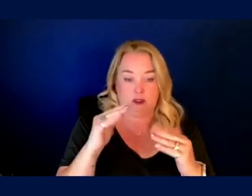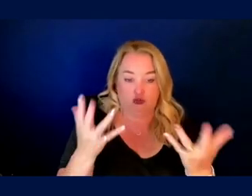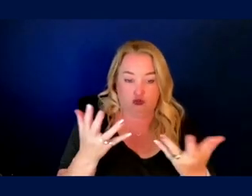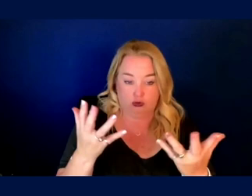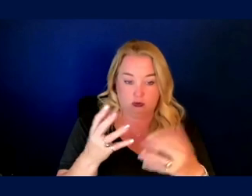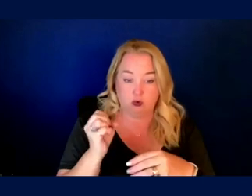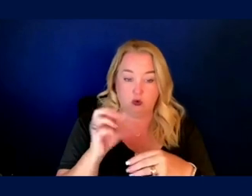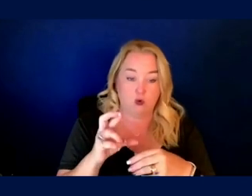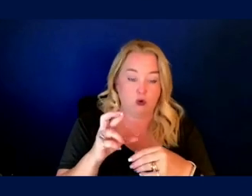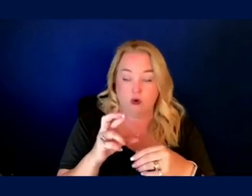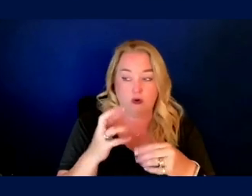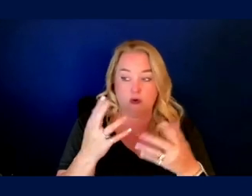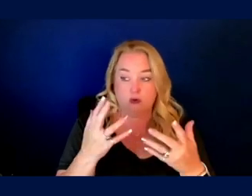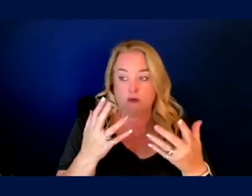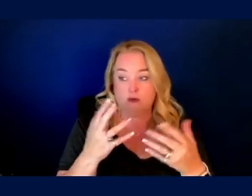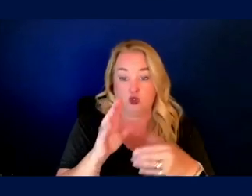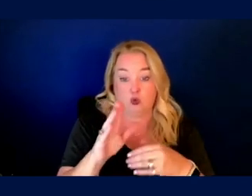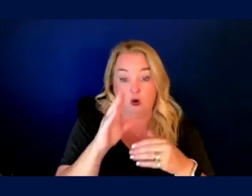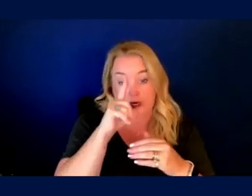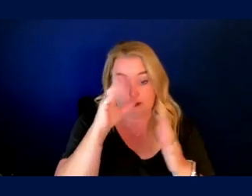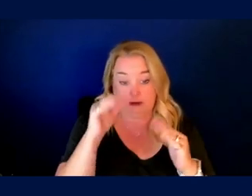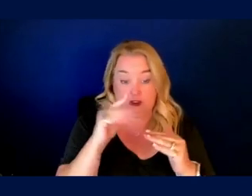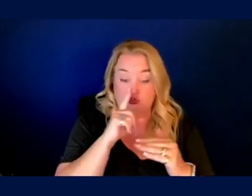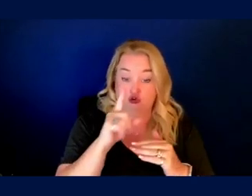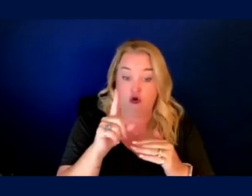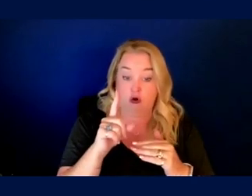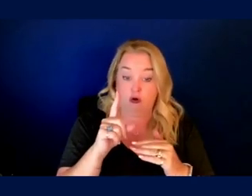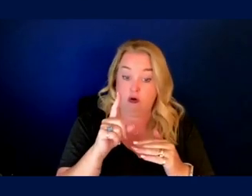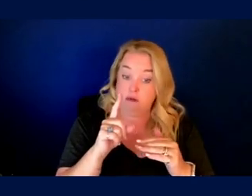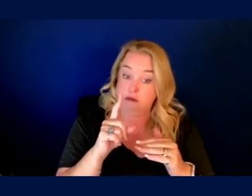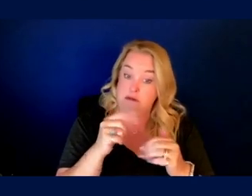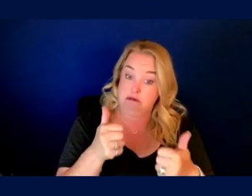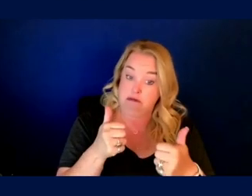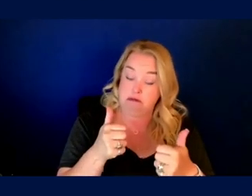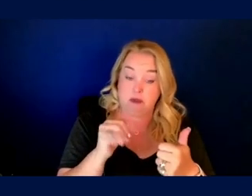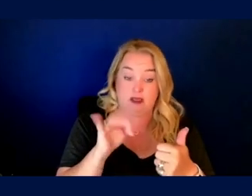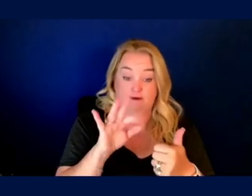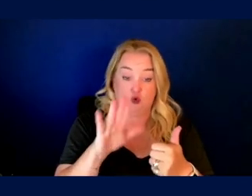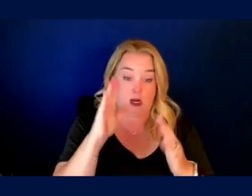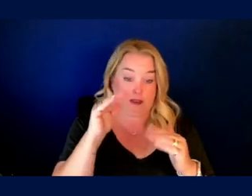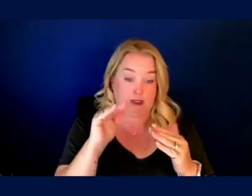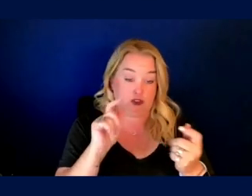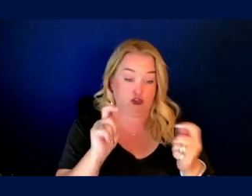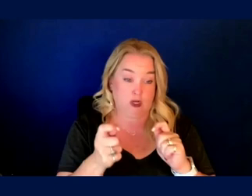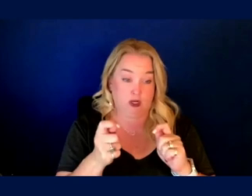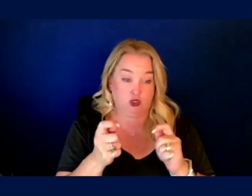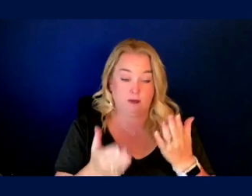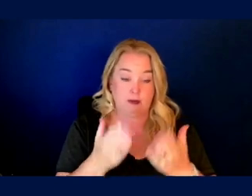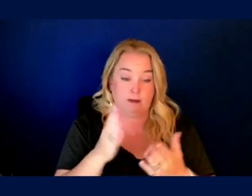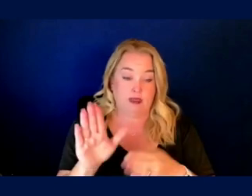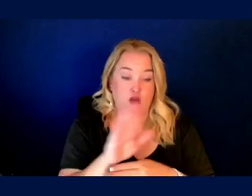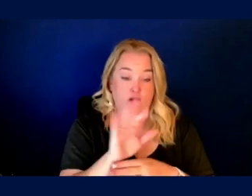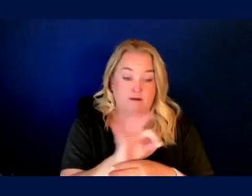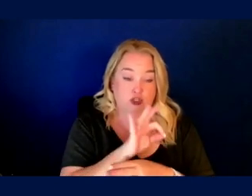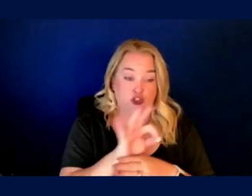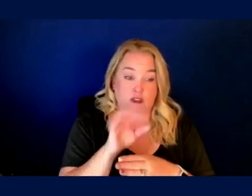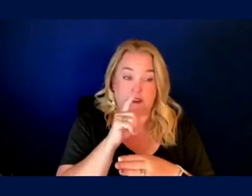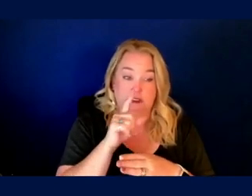Well, what are your, are your expectations reasonable? Can they be altered? Because if your expectations alter, then maybe their function is entirely unlimited.